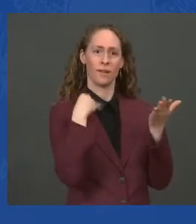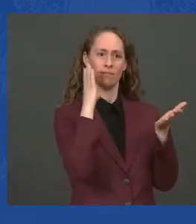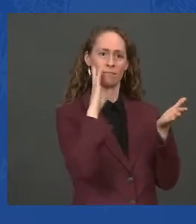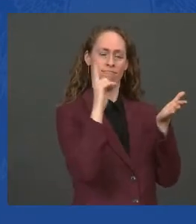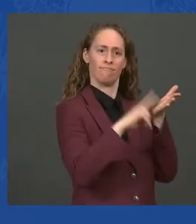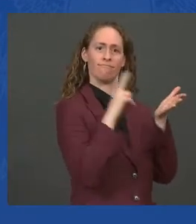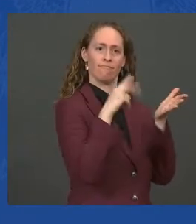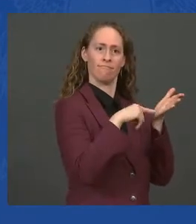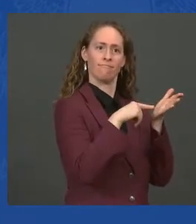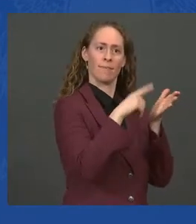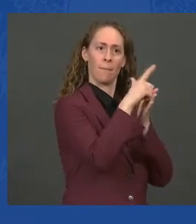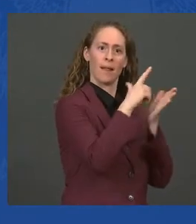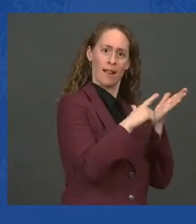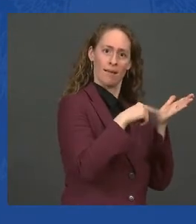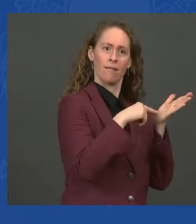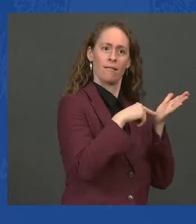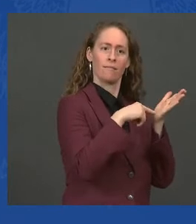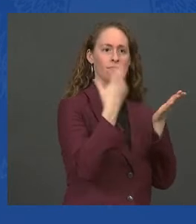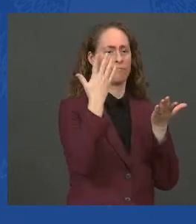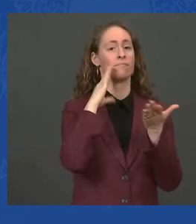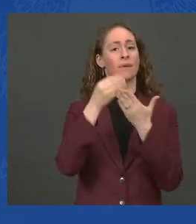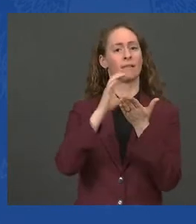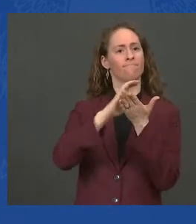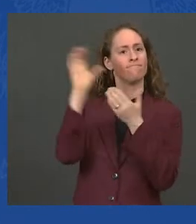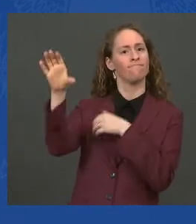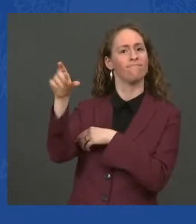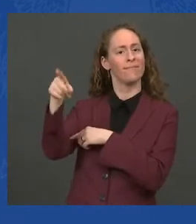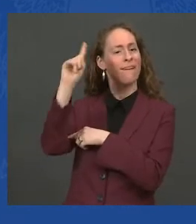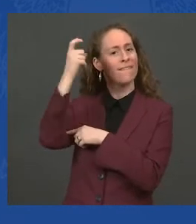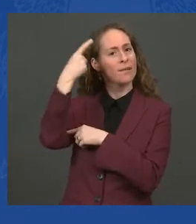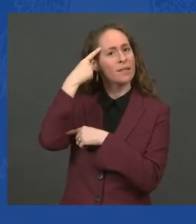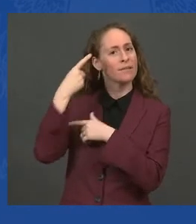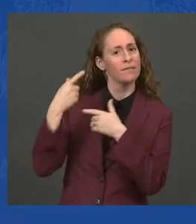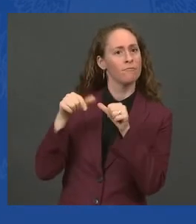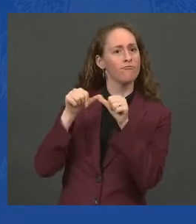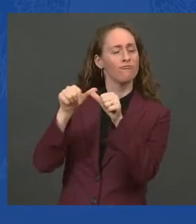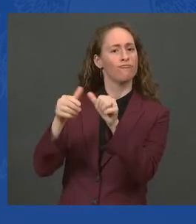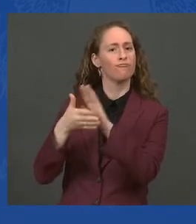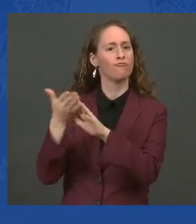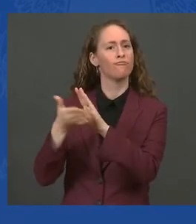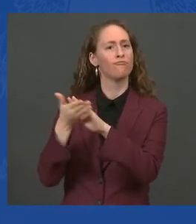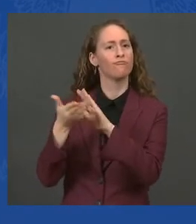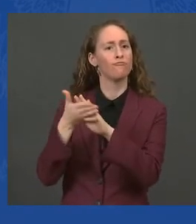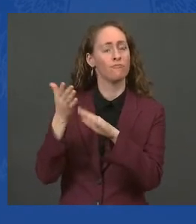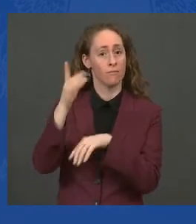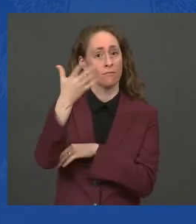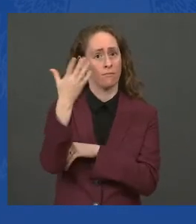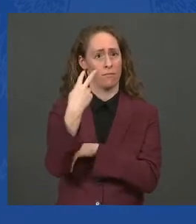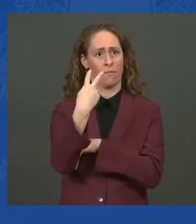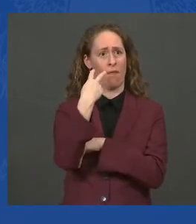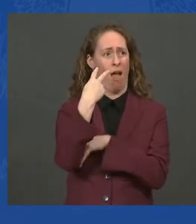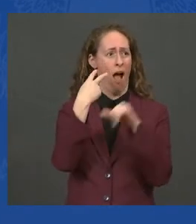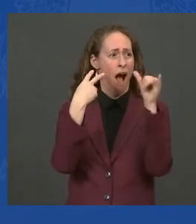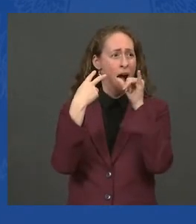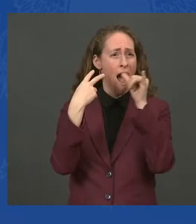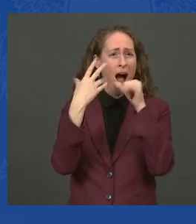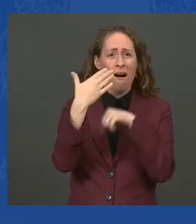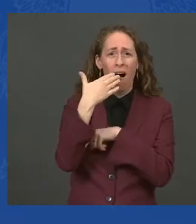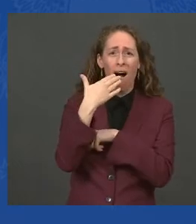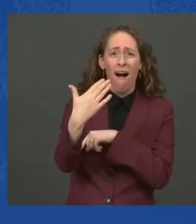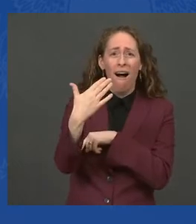for the next few months. Funding the government isn't a great achievement. It's a bare minimum what we need to get done. But